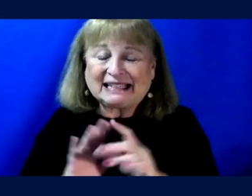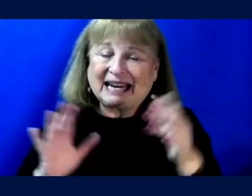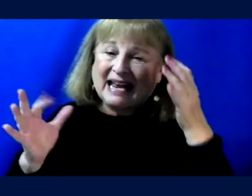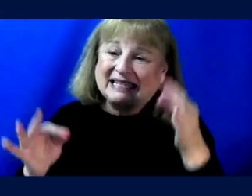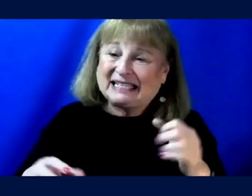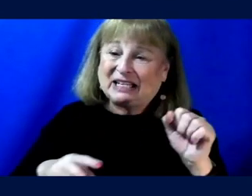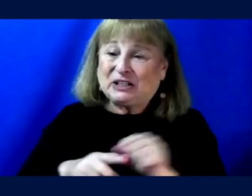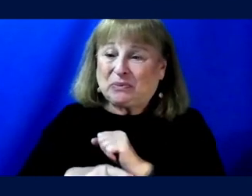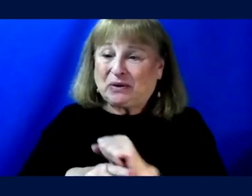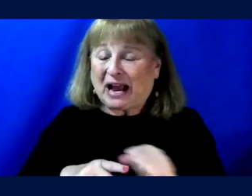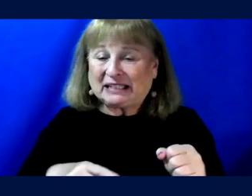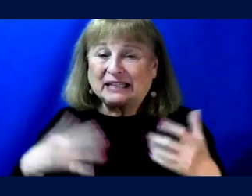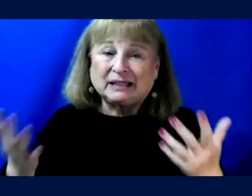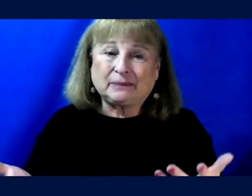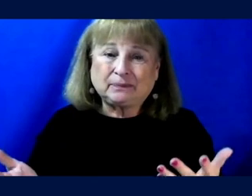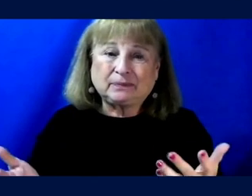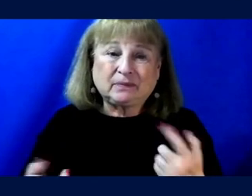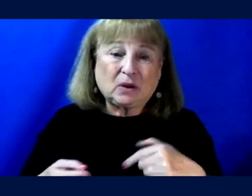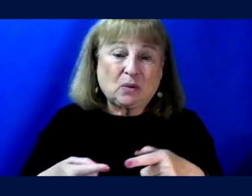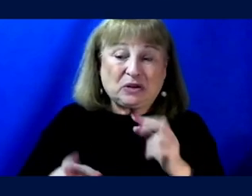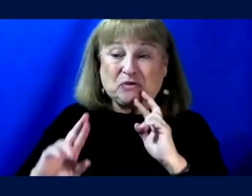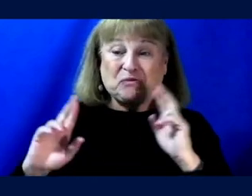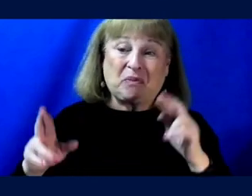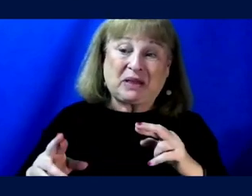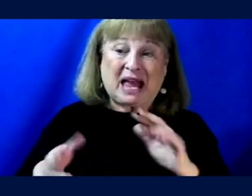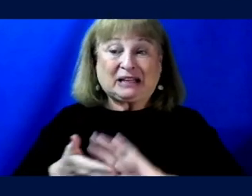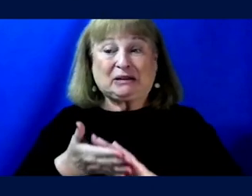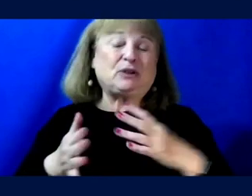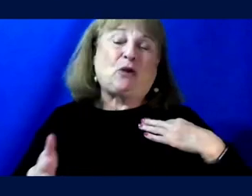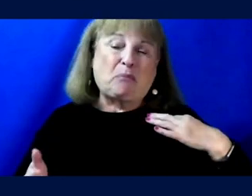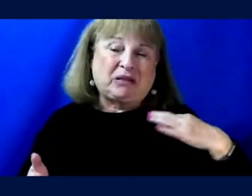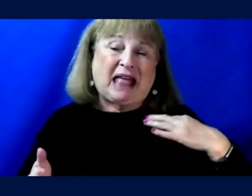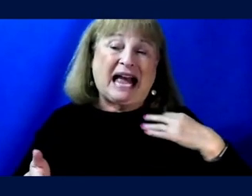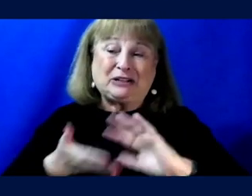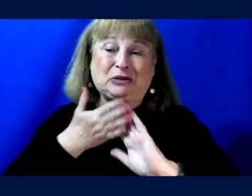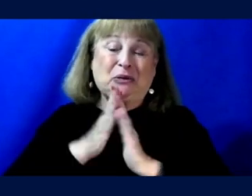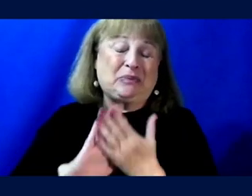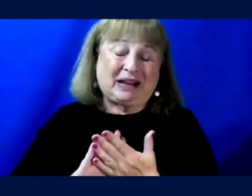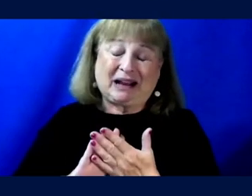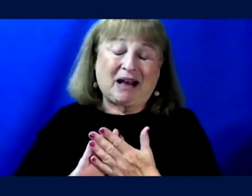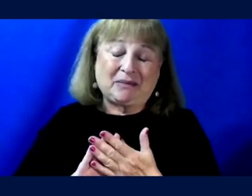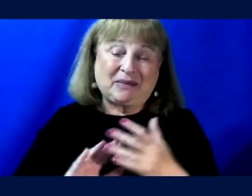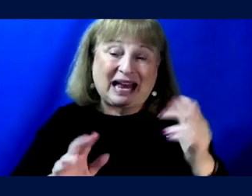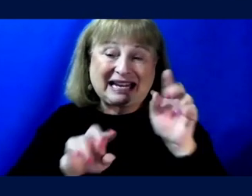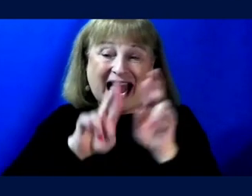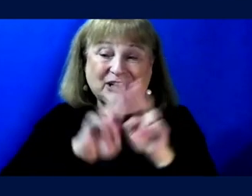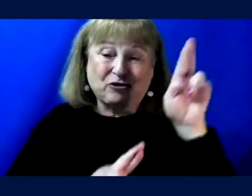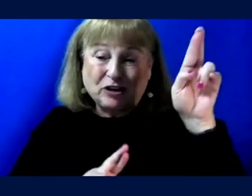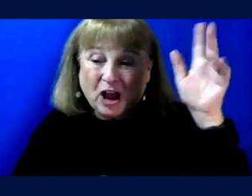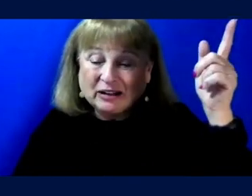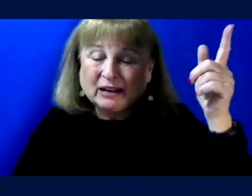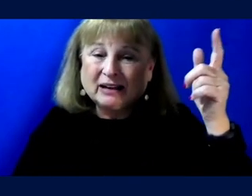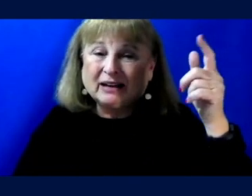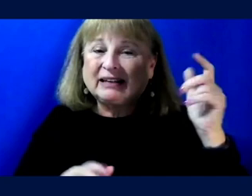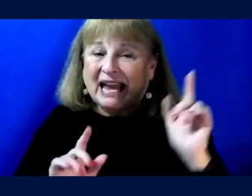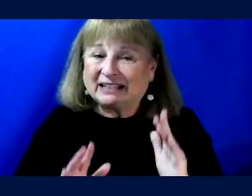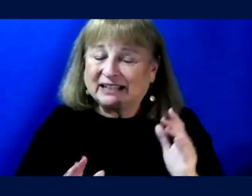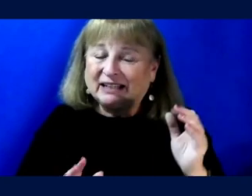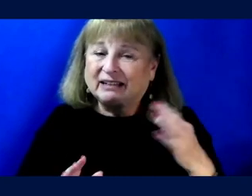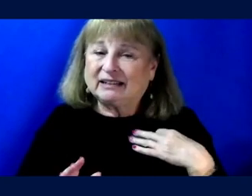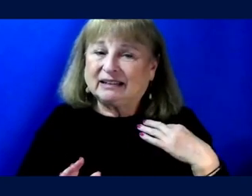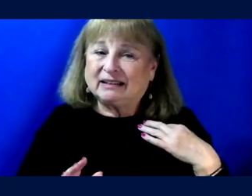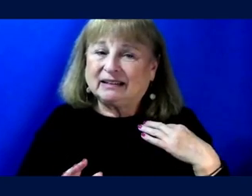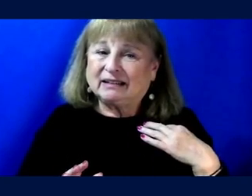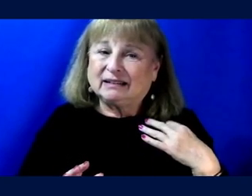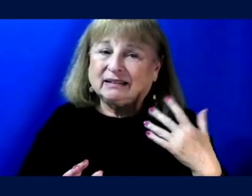practice. Uh, so when you're applying, uh, to become an astronaut candidate through the selection criteria of becoming an astronaut candidate, and if